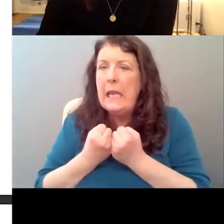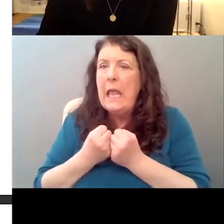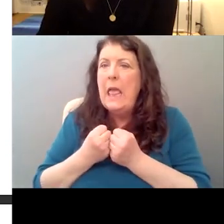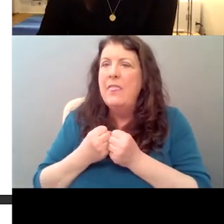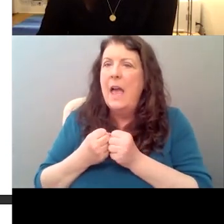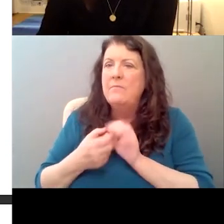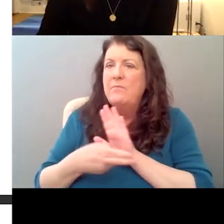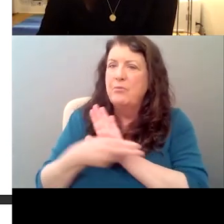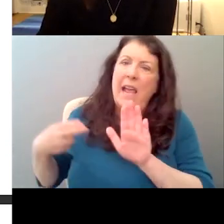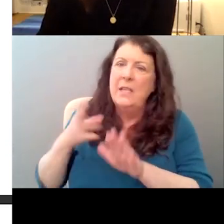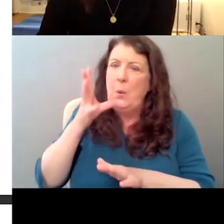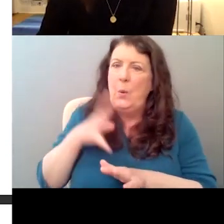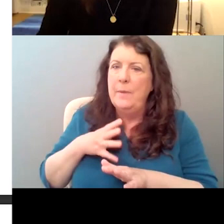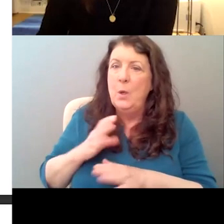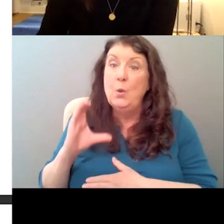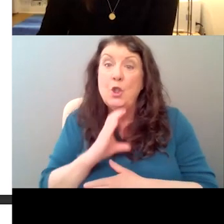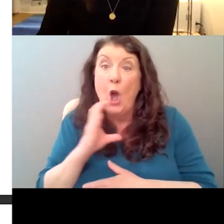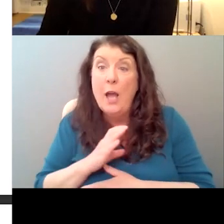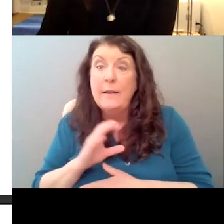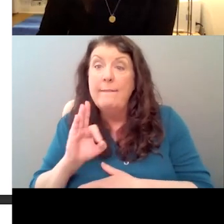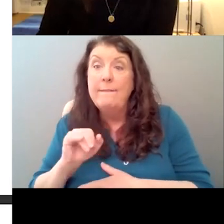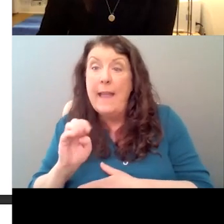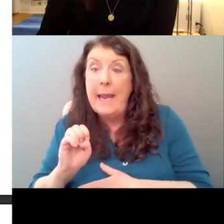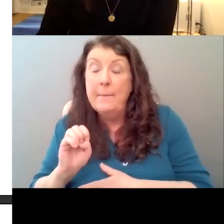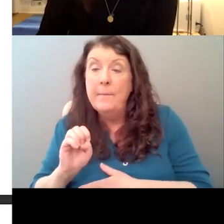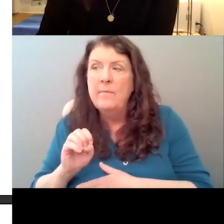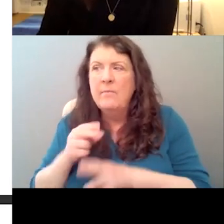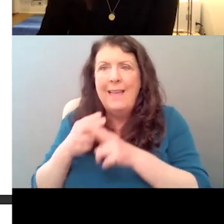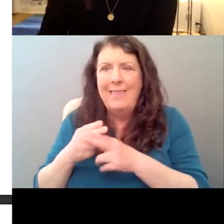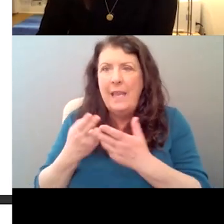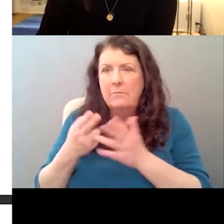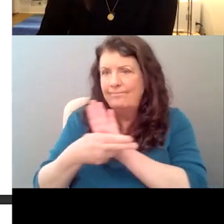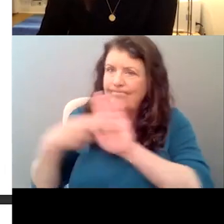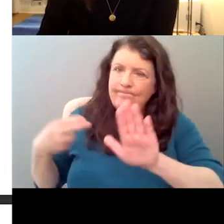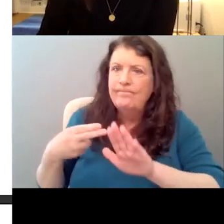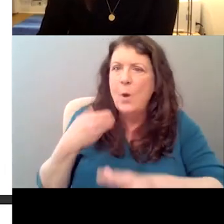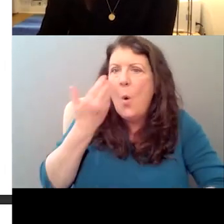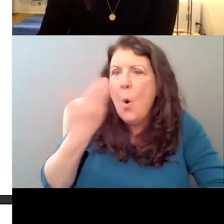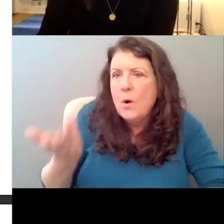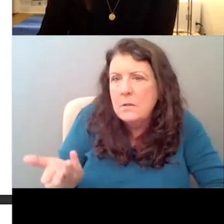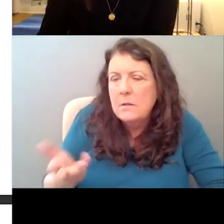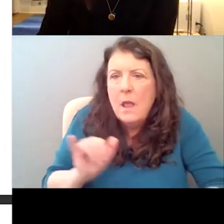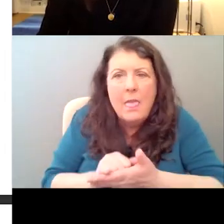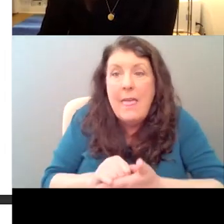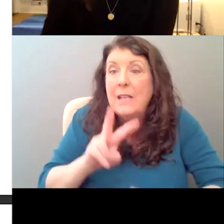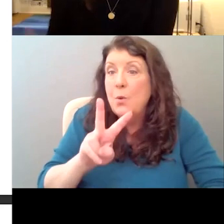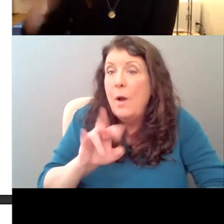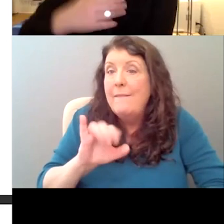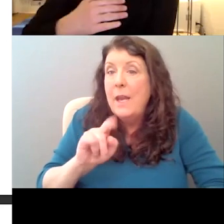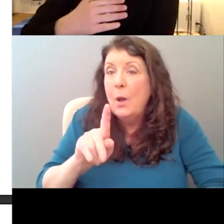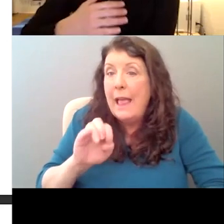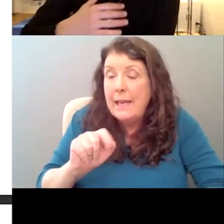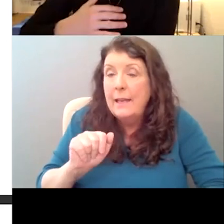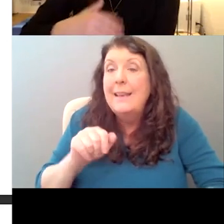fame as whores. That's what Violetta is. That's what Adelaide is. That's how Emily is seen